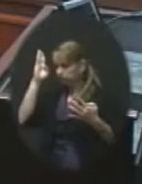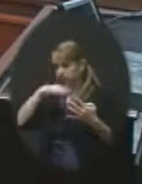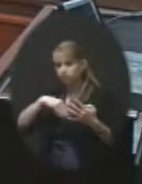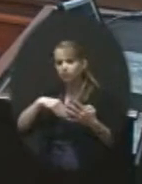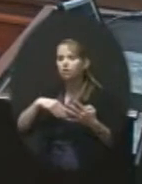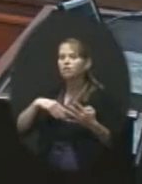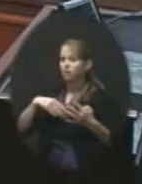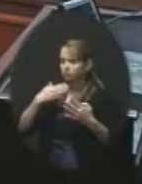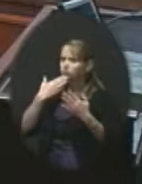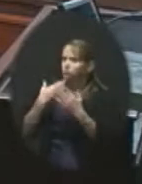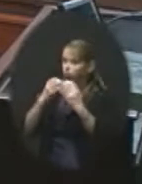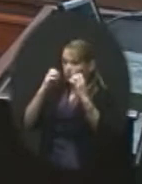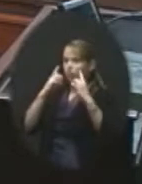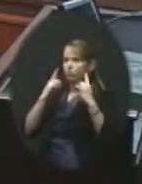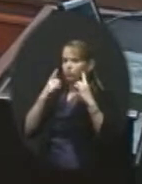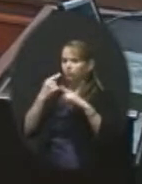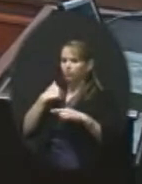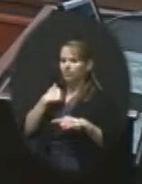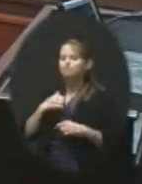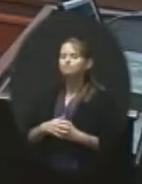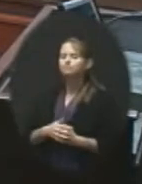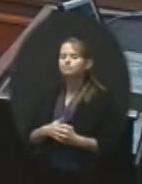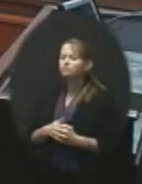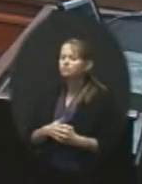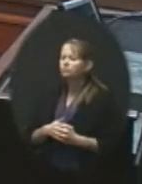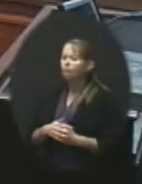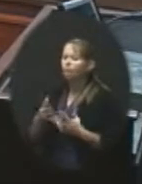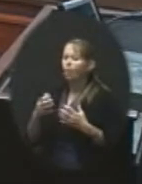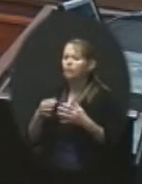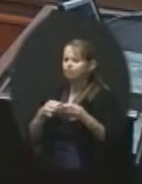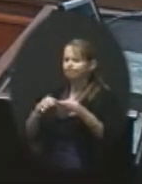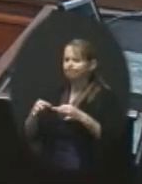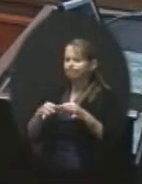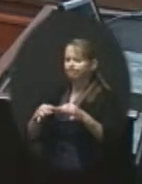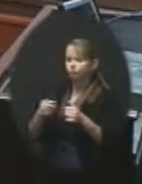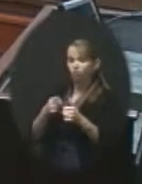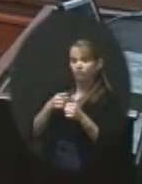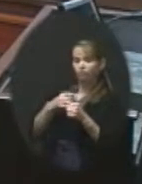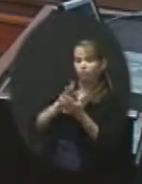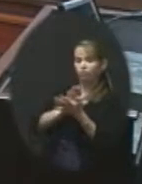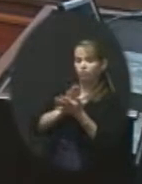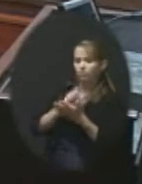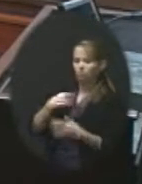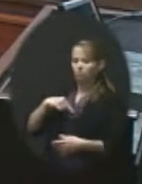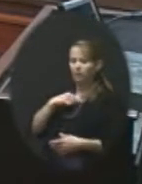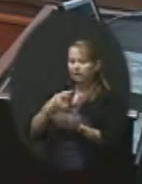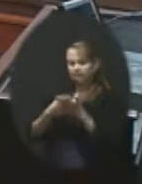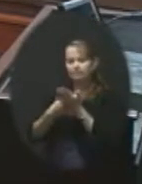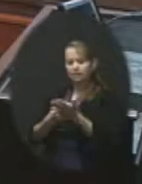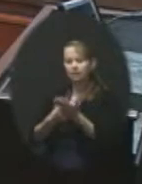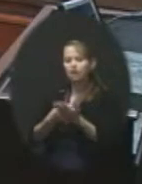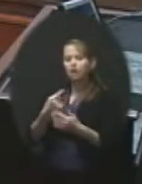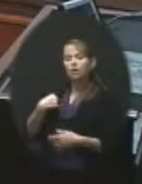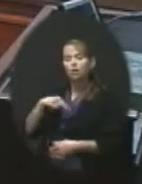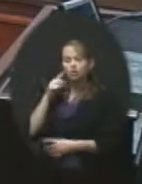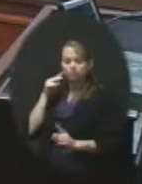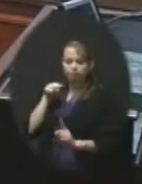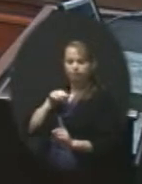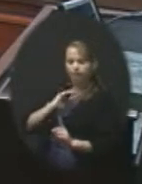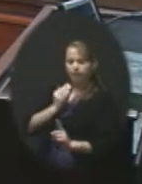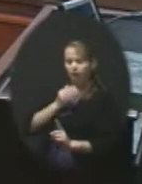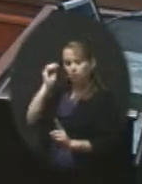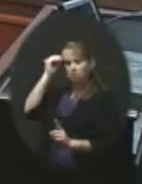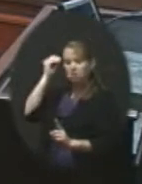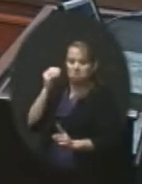educated on. So what I wanted to kind of walk us through. So you had the first document and this is what we talked about because we were looking at it. And from our perspective,